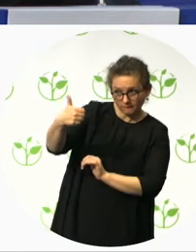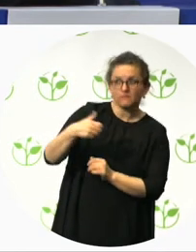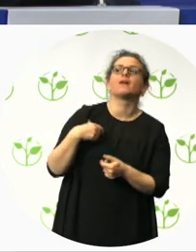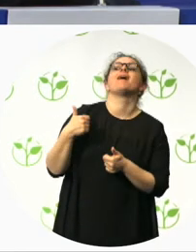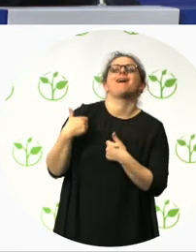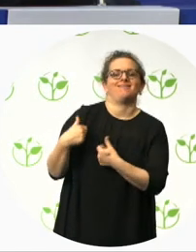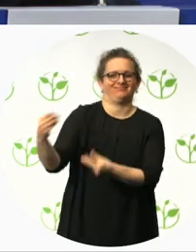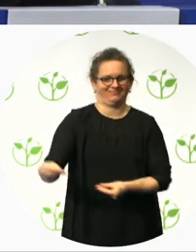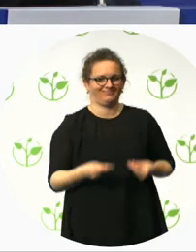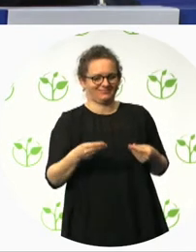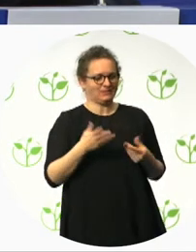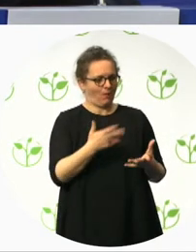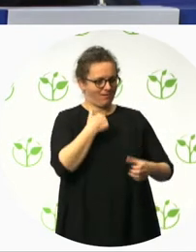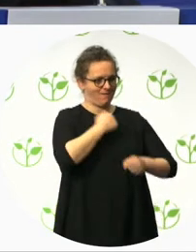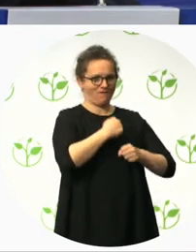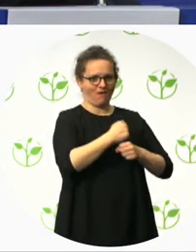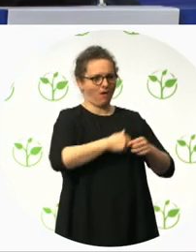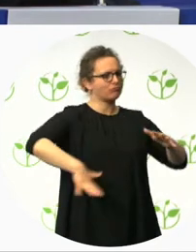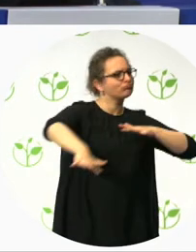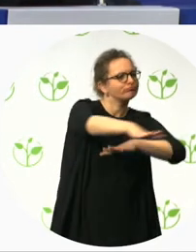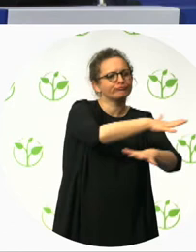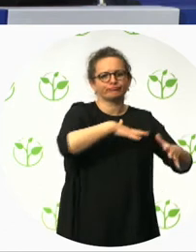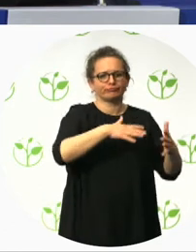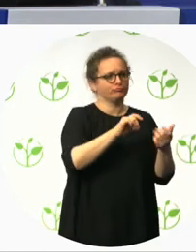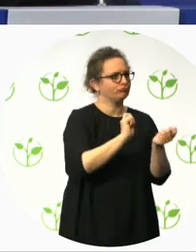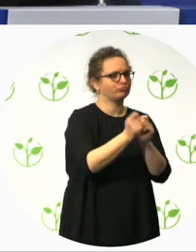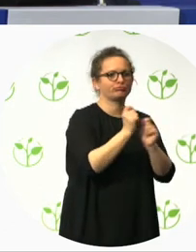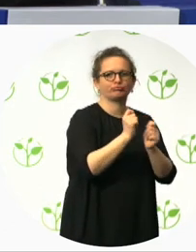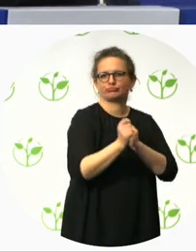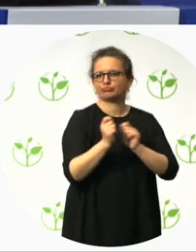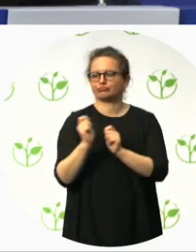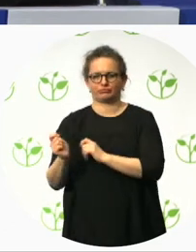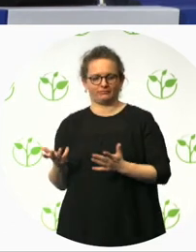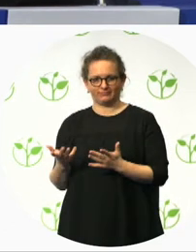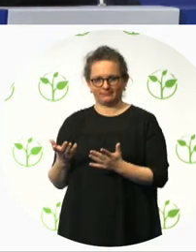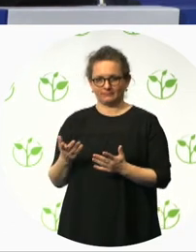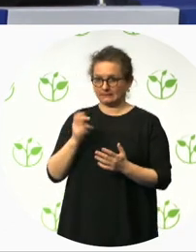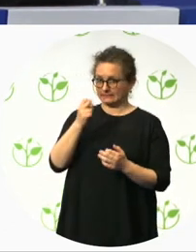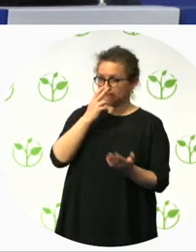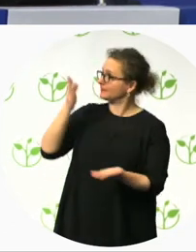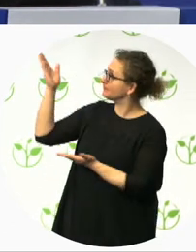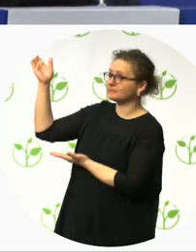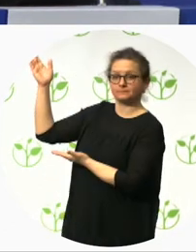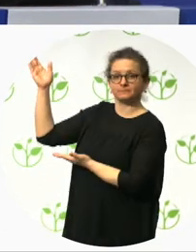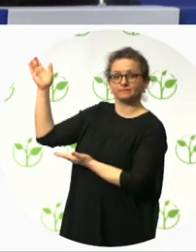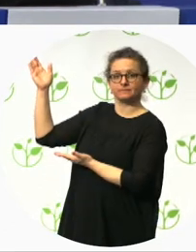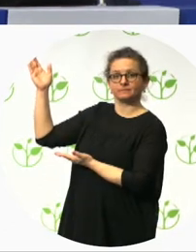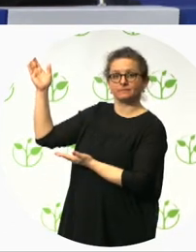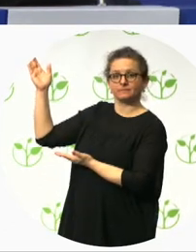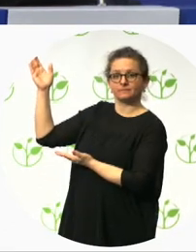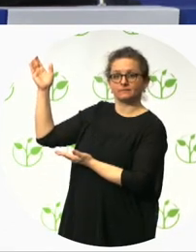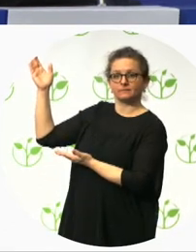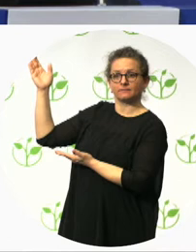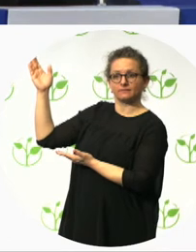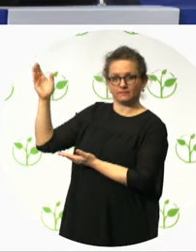Um, I've got, I'm going to finish with some case studies. So this is Timber Lodge. Uh, it's one of my favorites. It was one of the first building that we finished on the park post